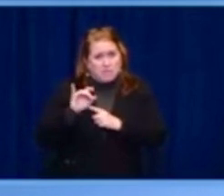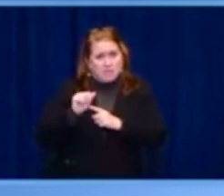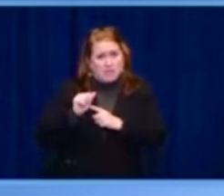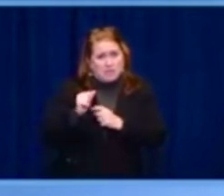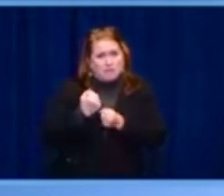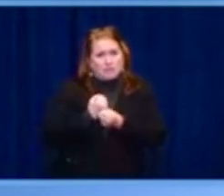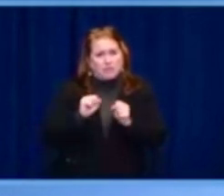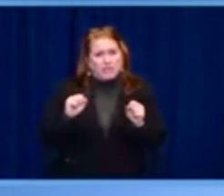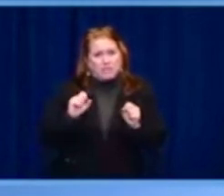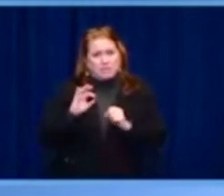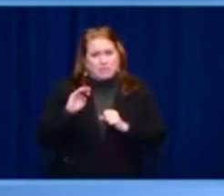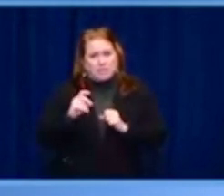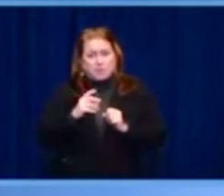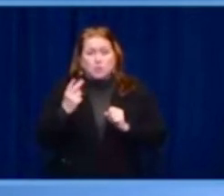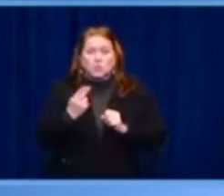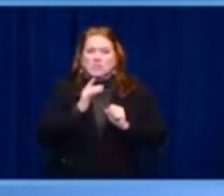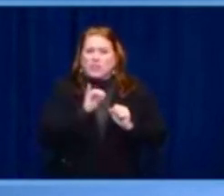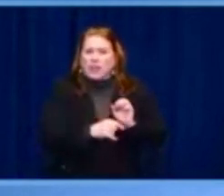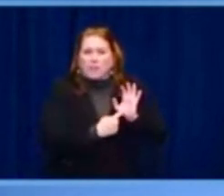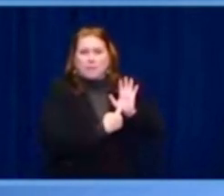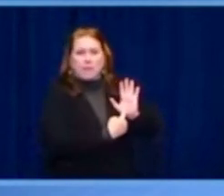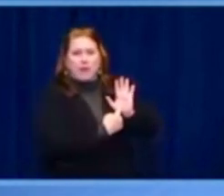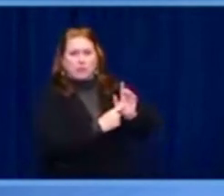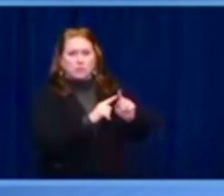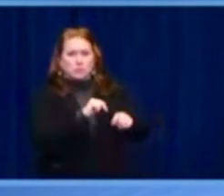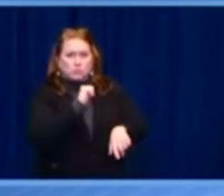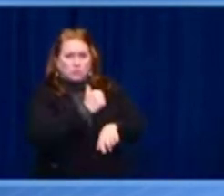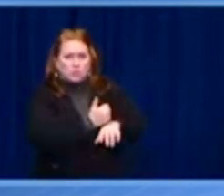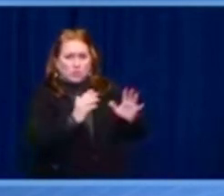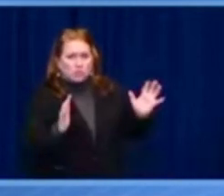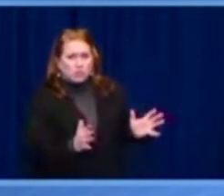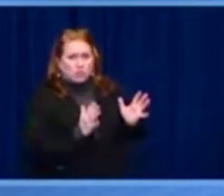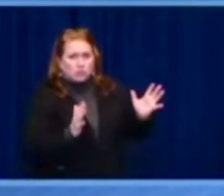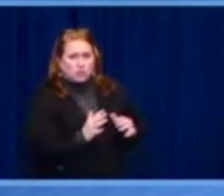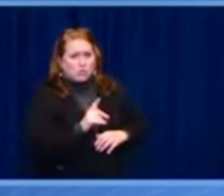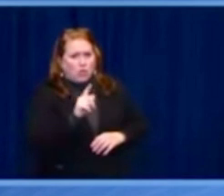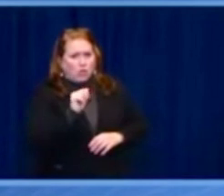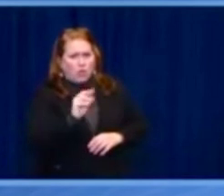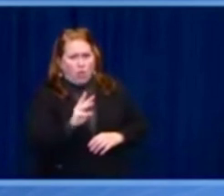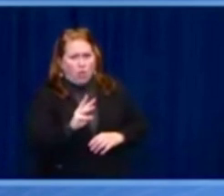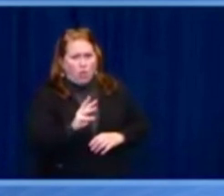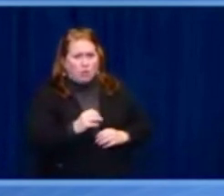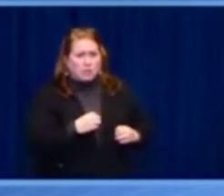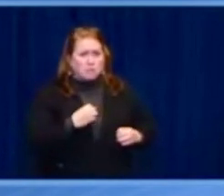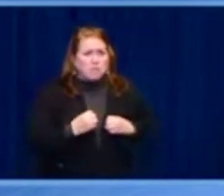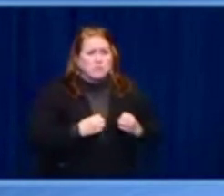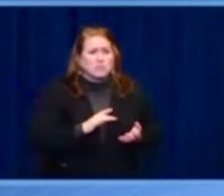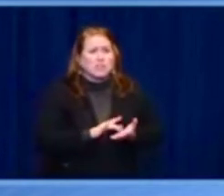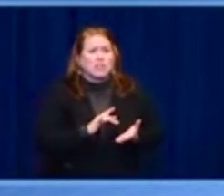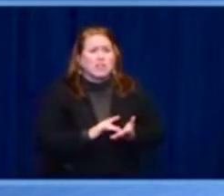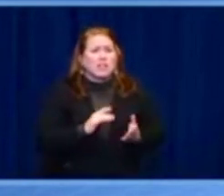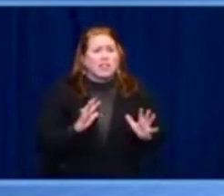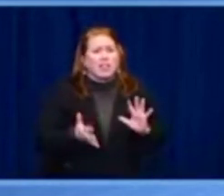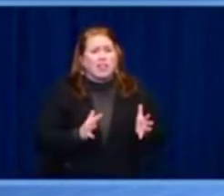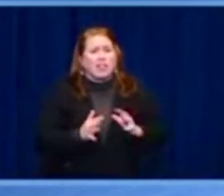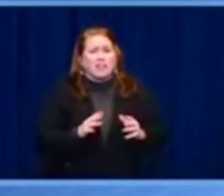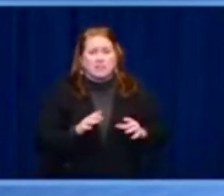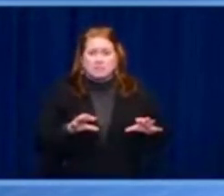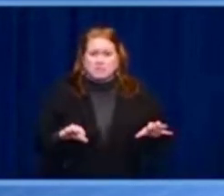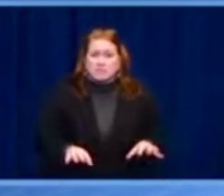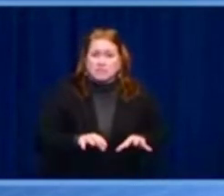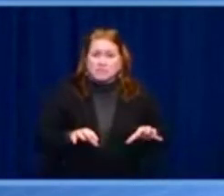Your Excellency, Mr. Joseph Biden, President of the United States of America. Excellencies, ladies and gentlemen,